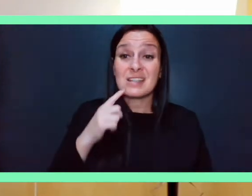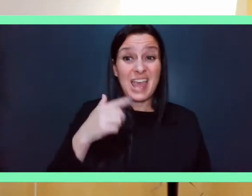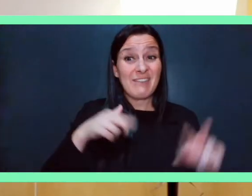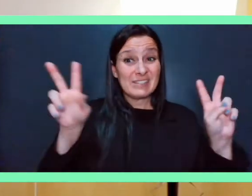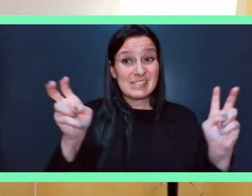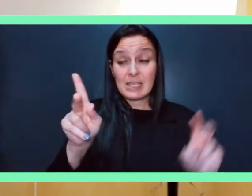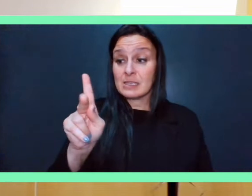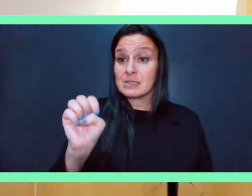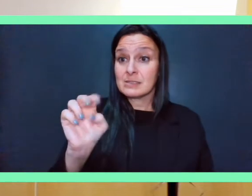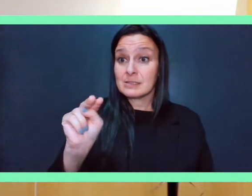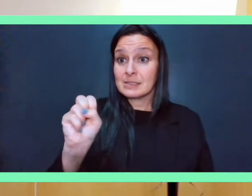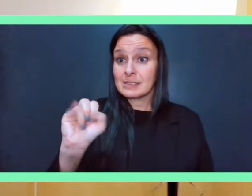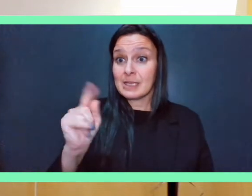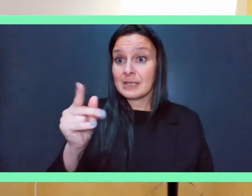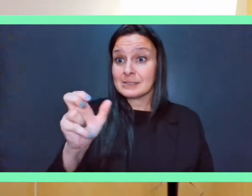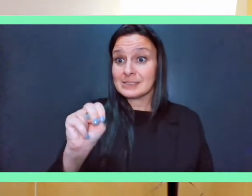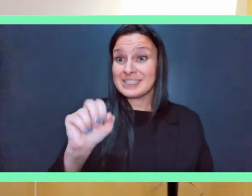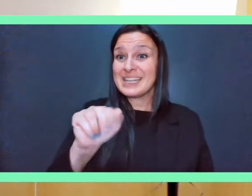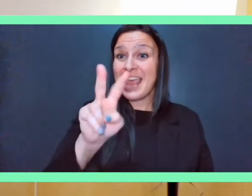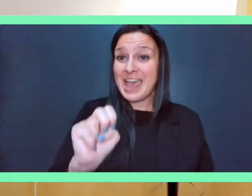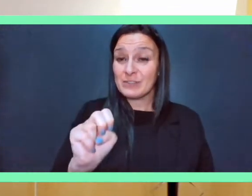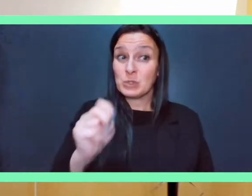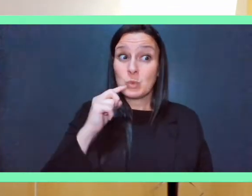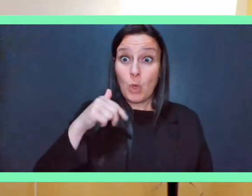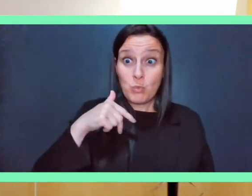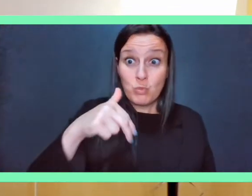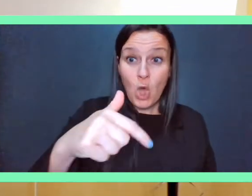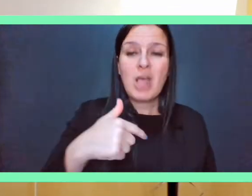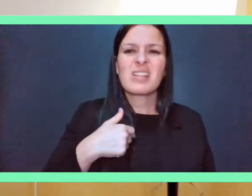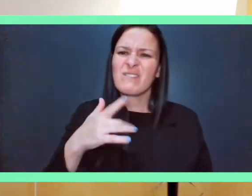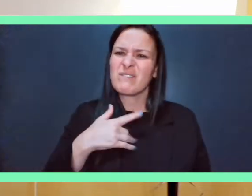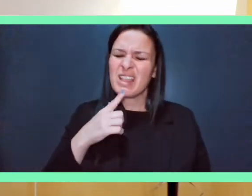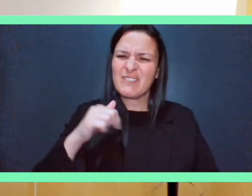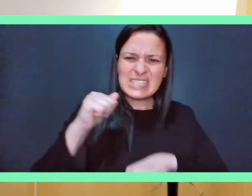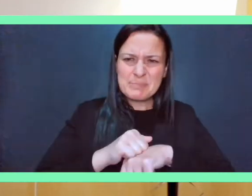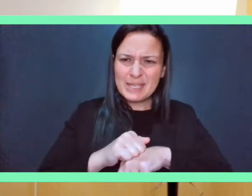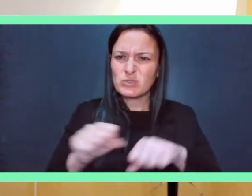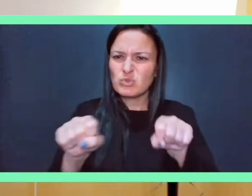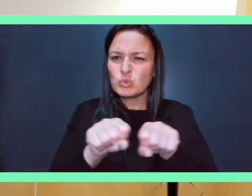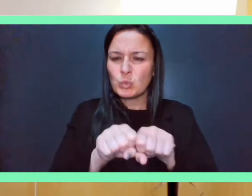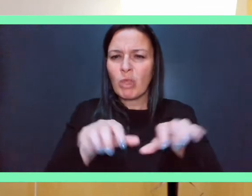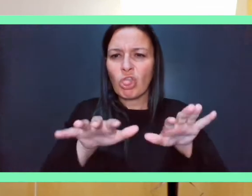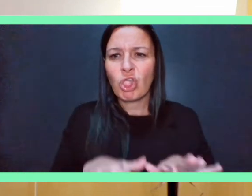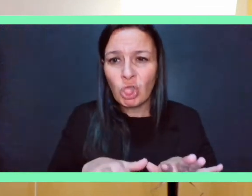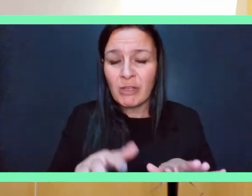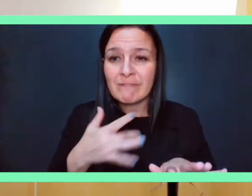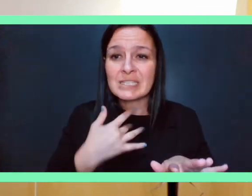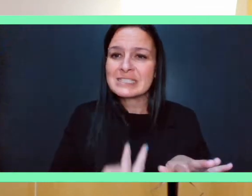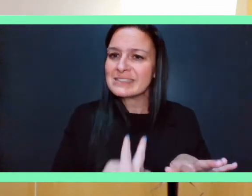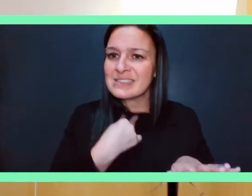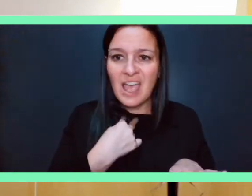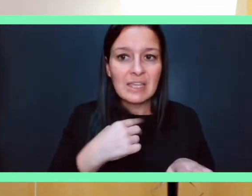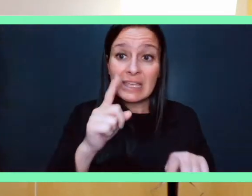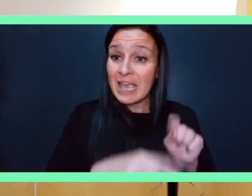says Kensington Avenue put cement shoes on your feet once you come there you know people get stuck in that world in that lane and they don't